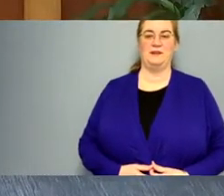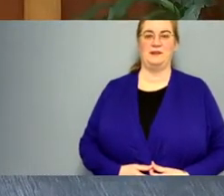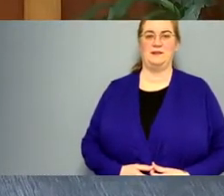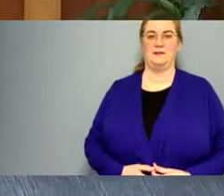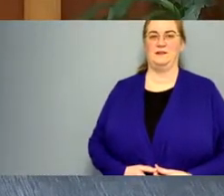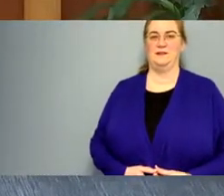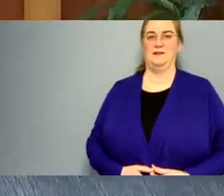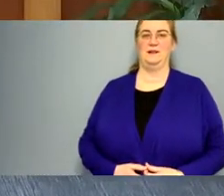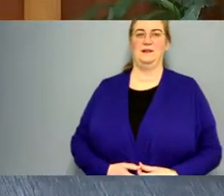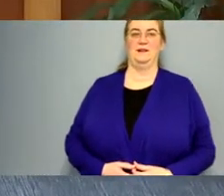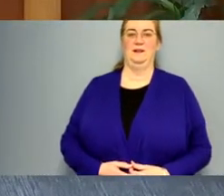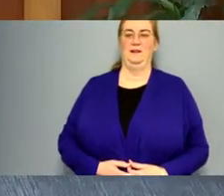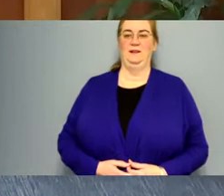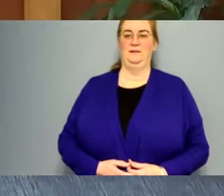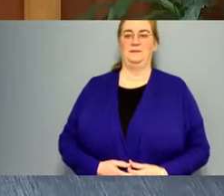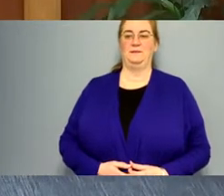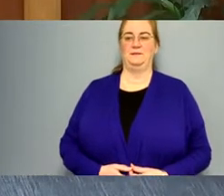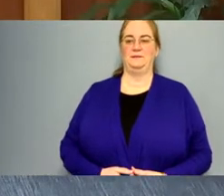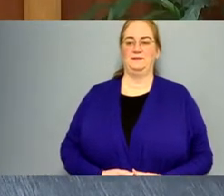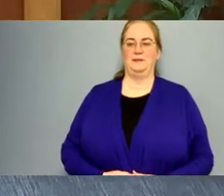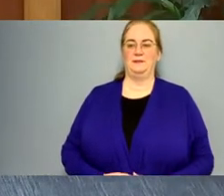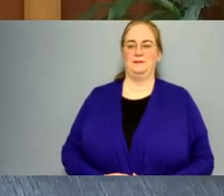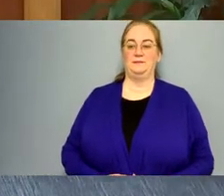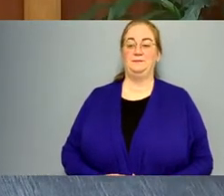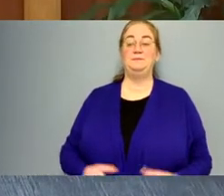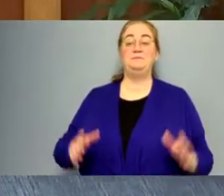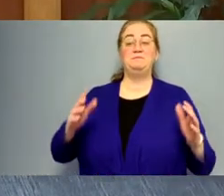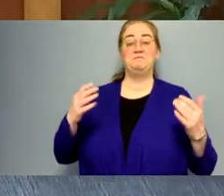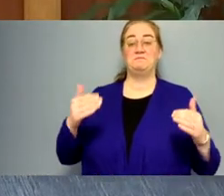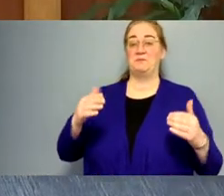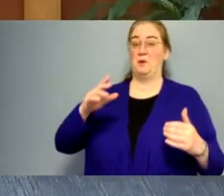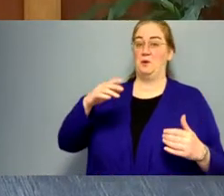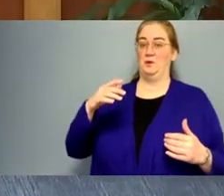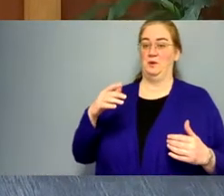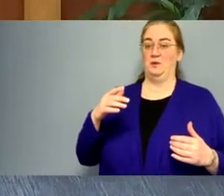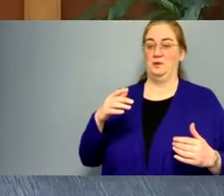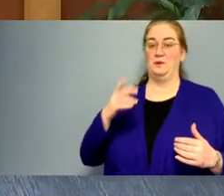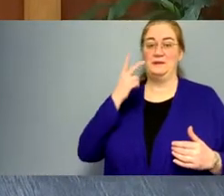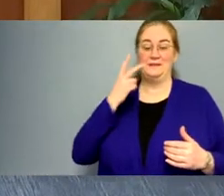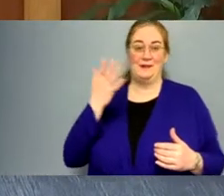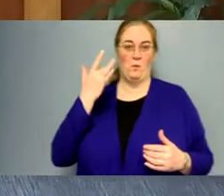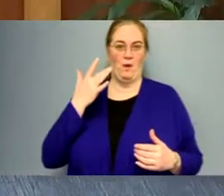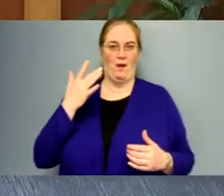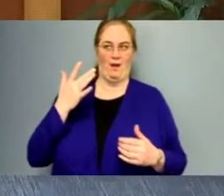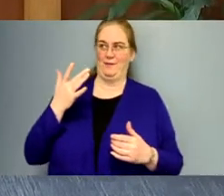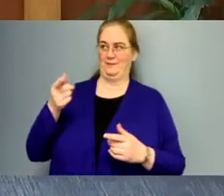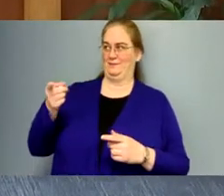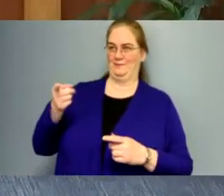It's not hard to see why Dr. Ganther was, you know, hired for the job.